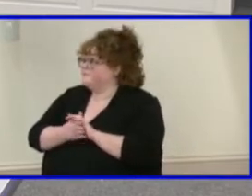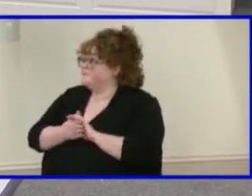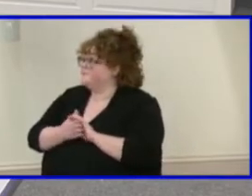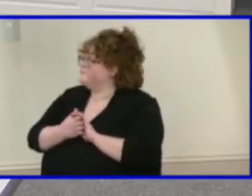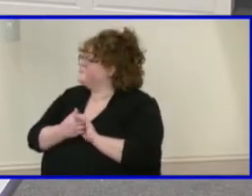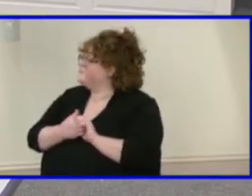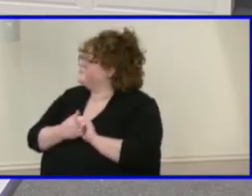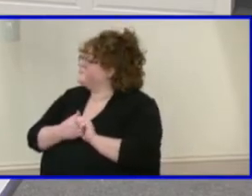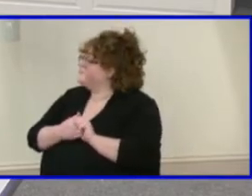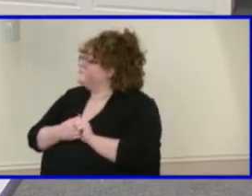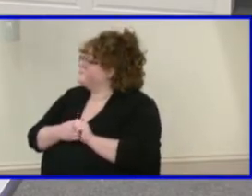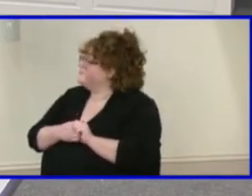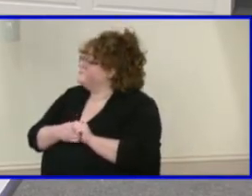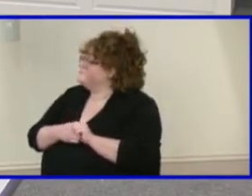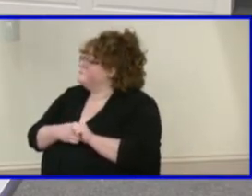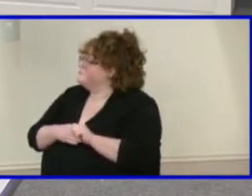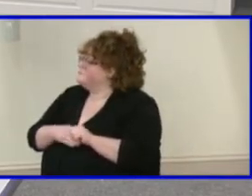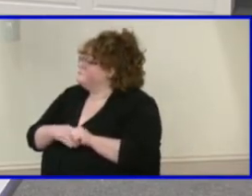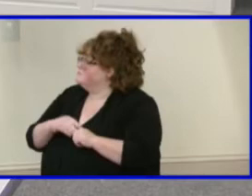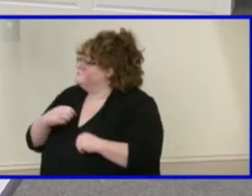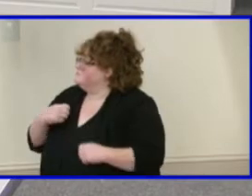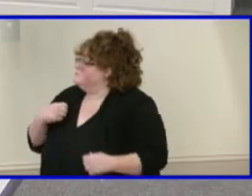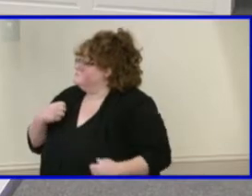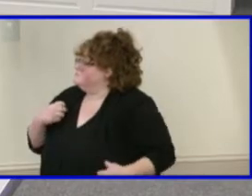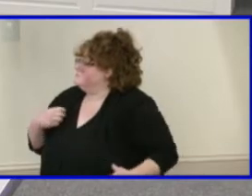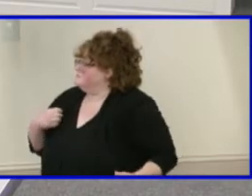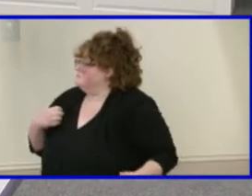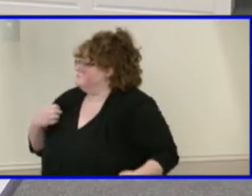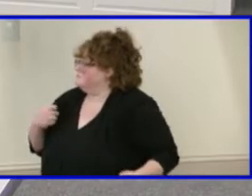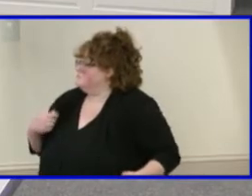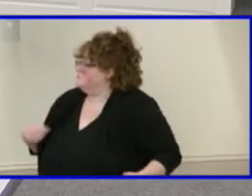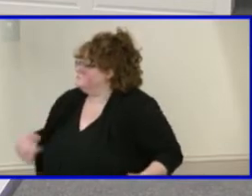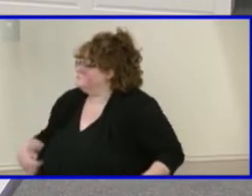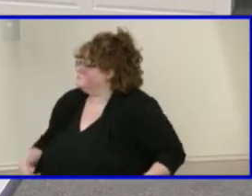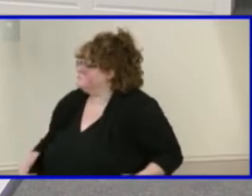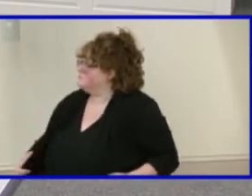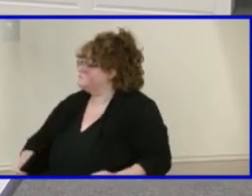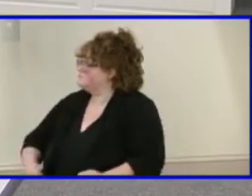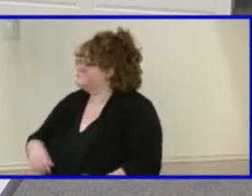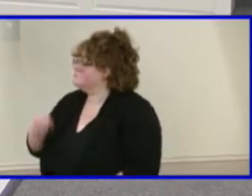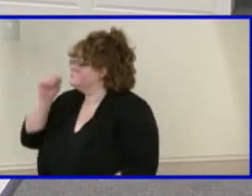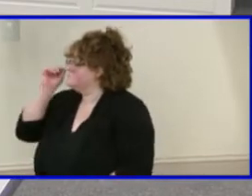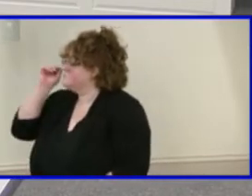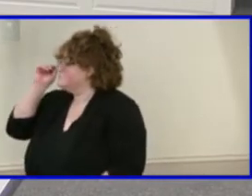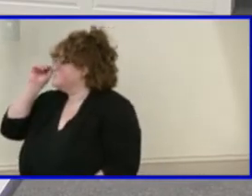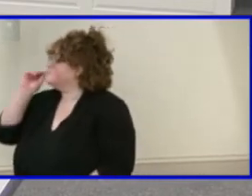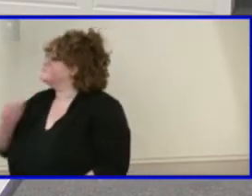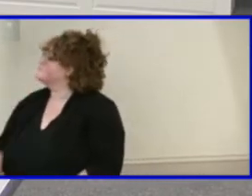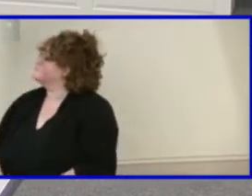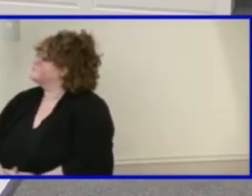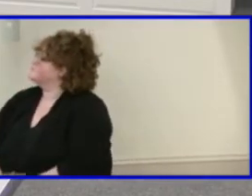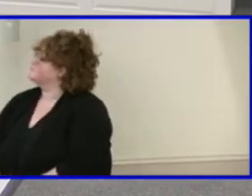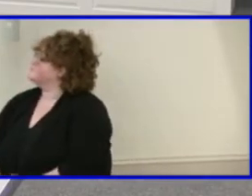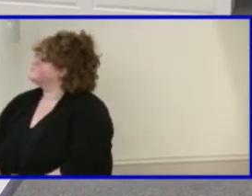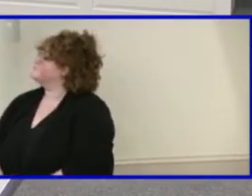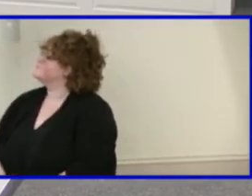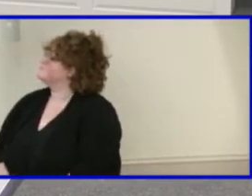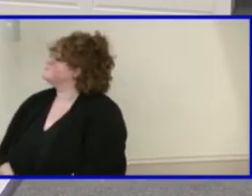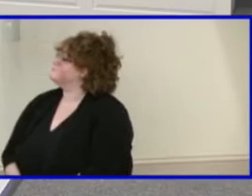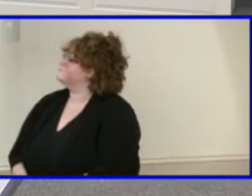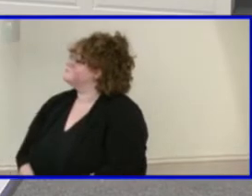Can I click on give control? Let's see if we can. It wouldn't advance. It still wouldn't advance.